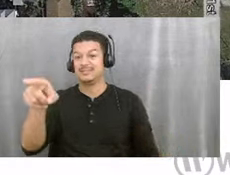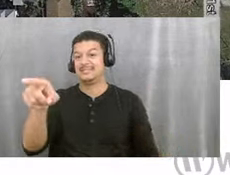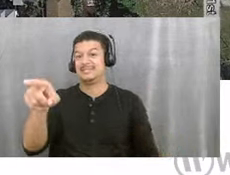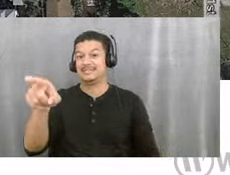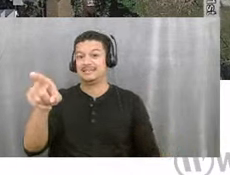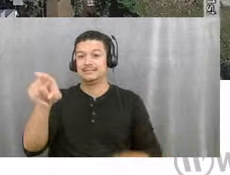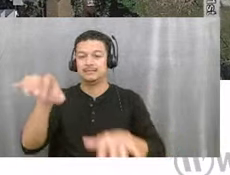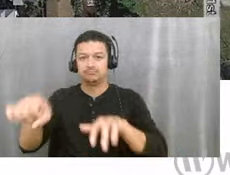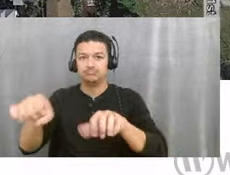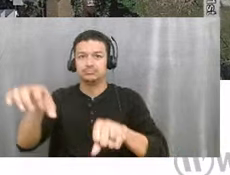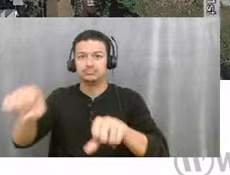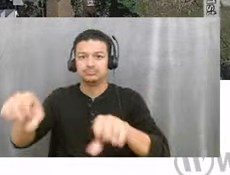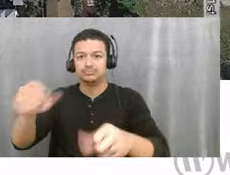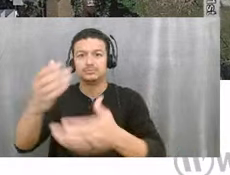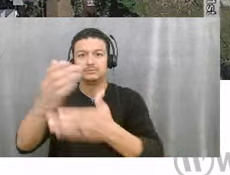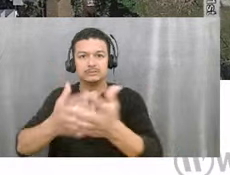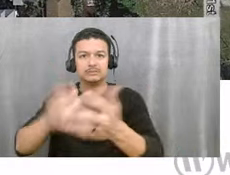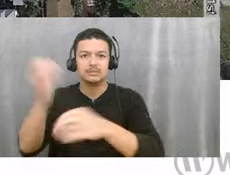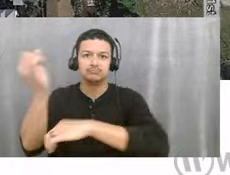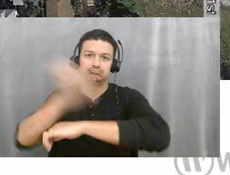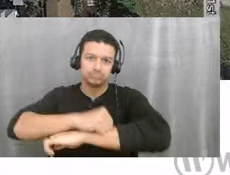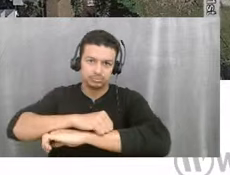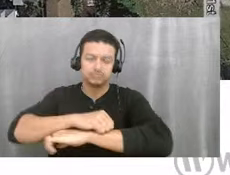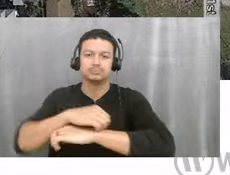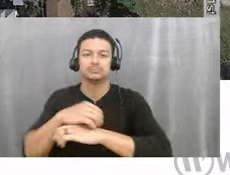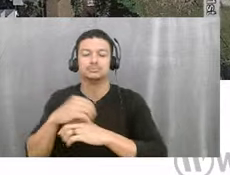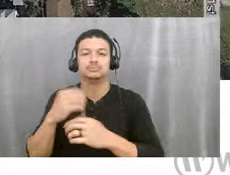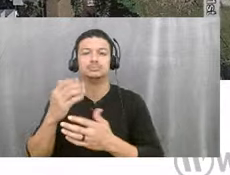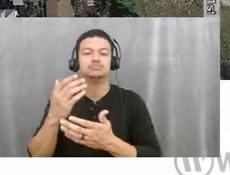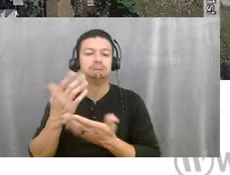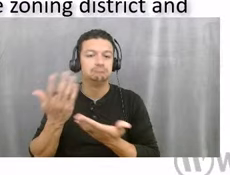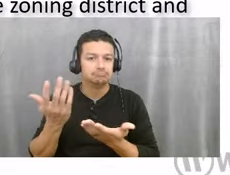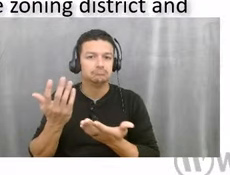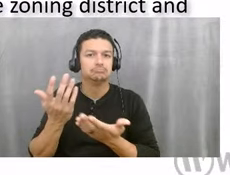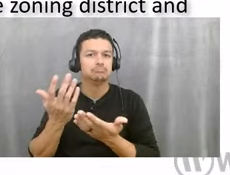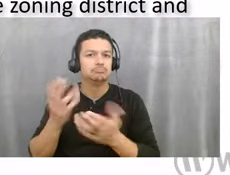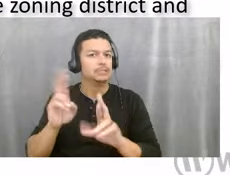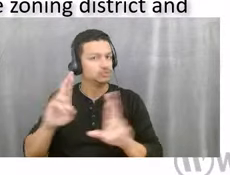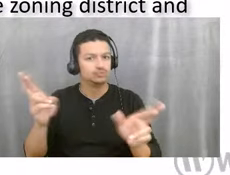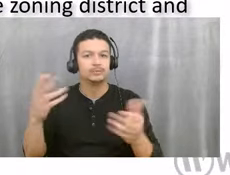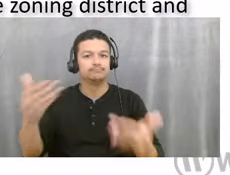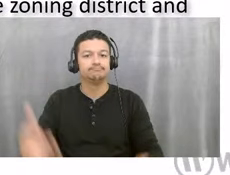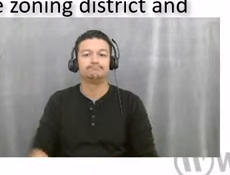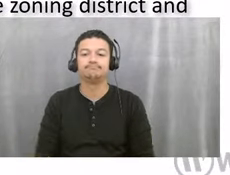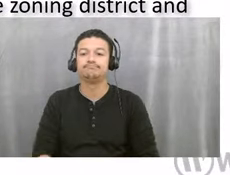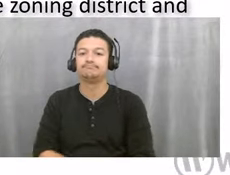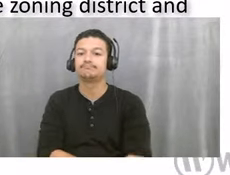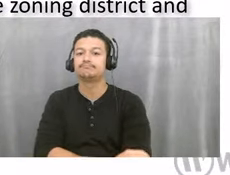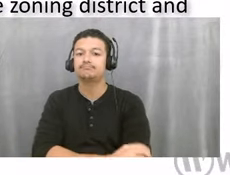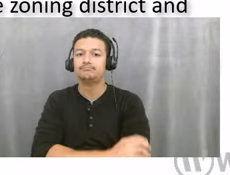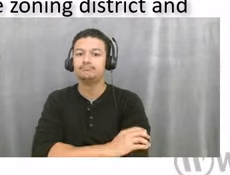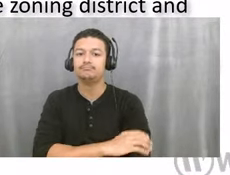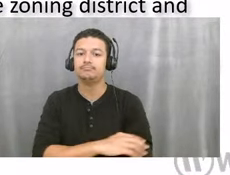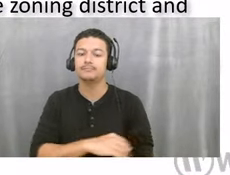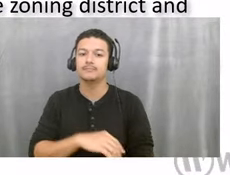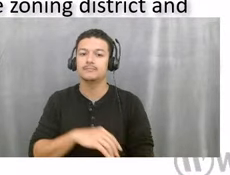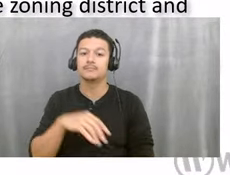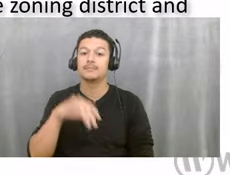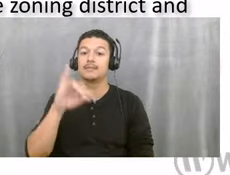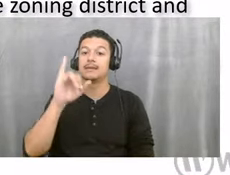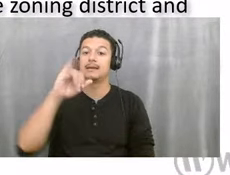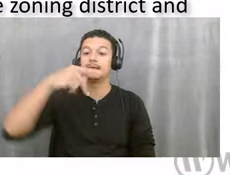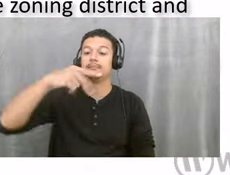some of the homes have been demolished. So it's, you know, it's ready to go. So, um, the, the IPUD is,